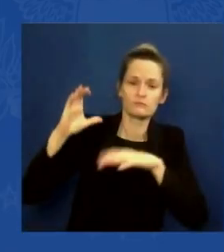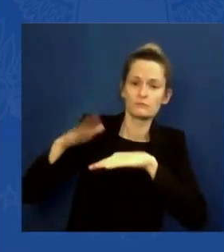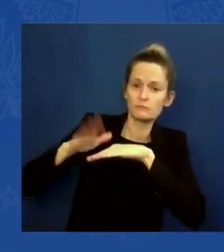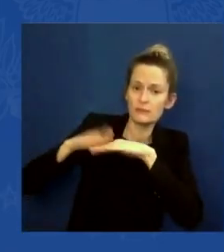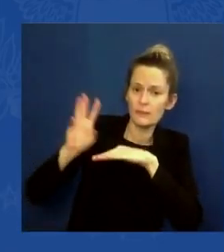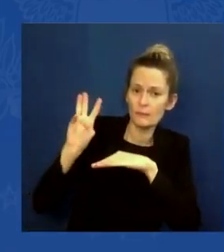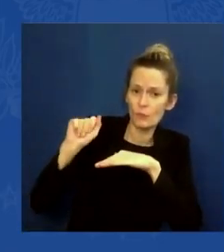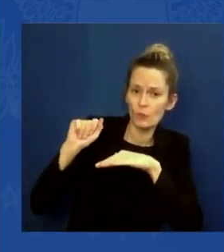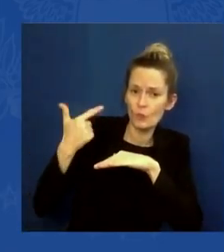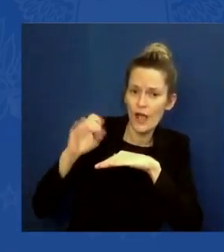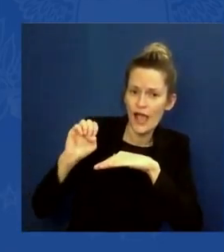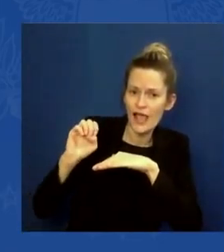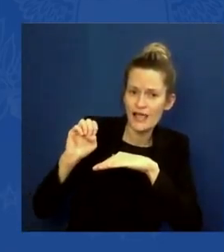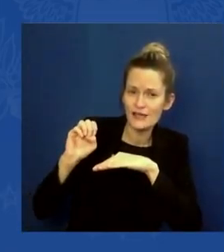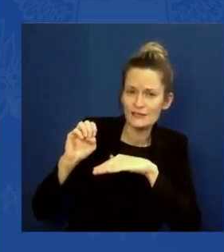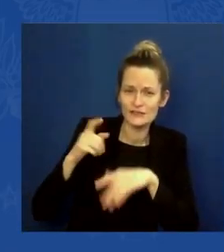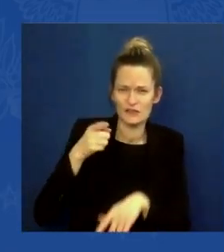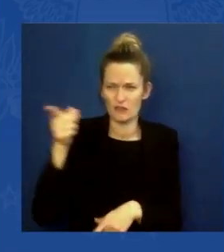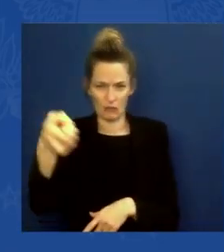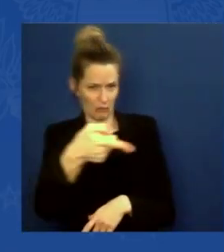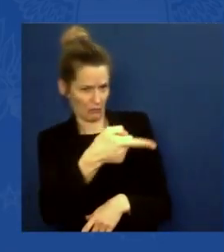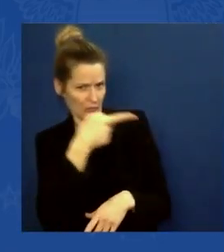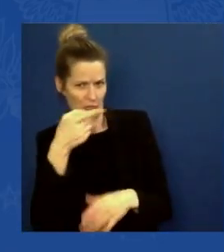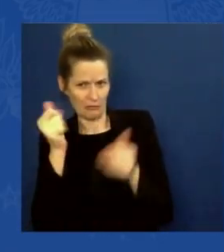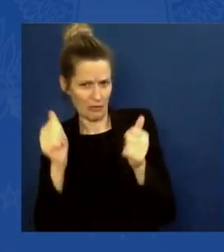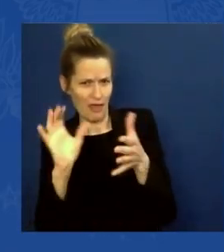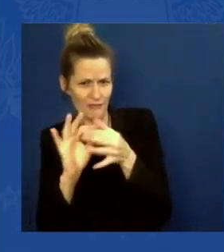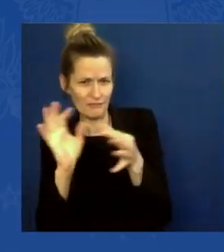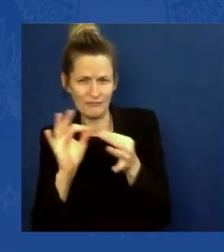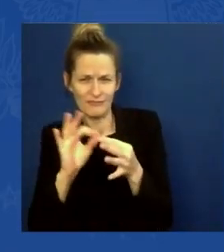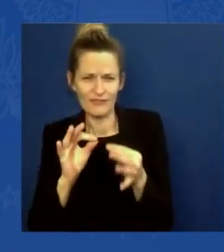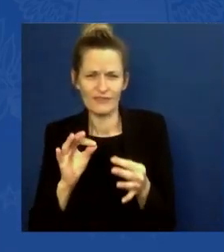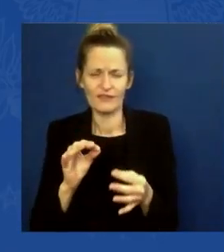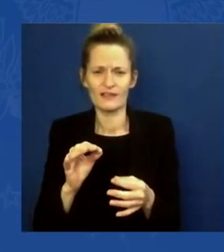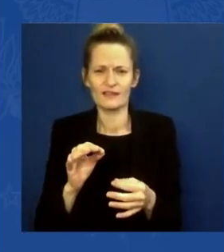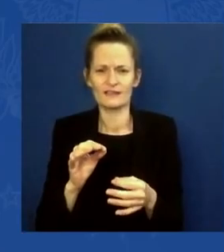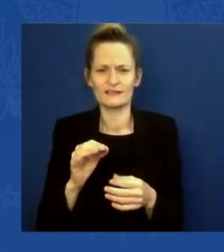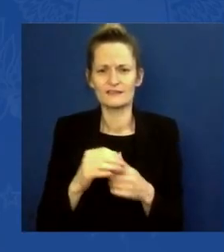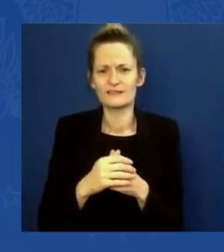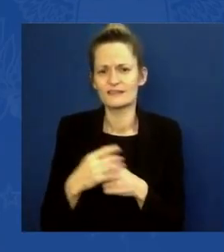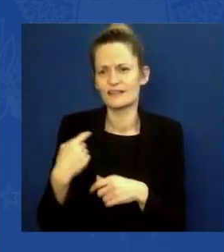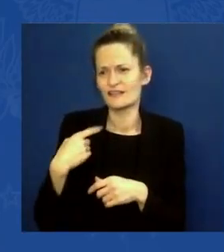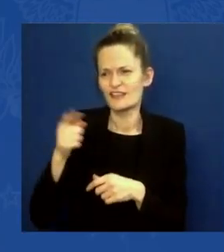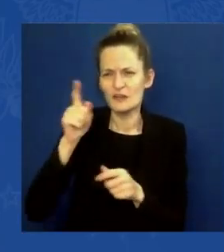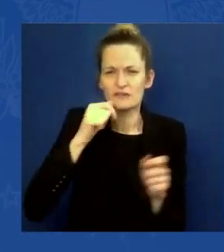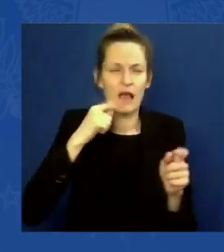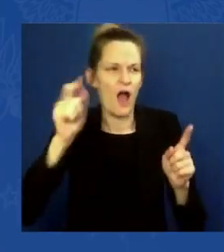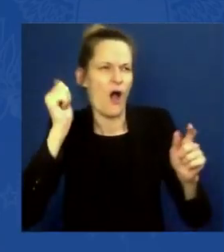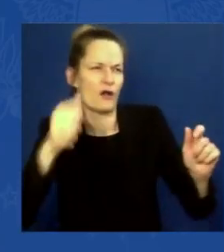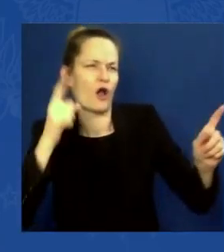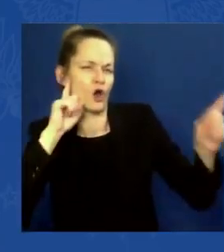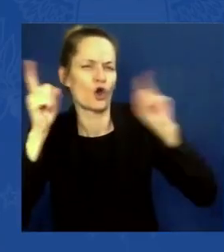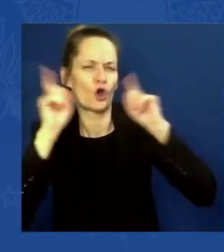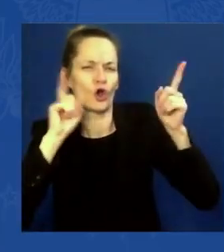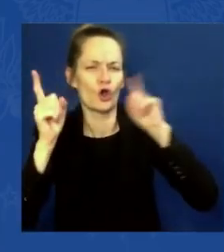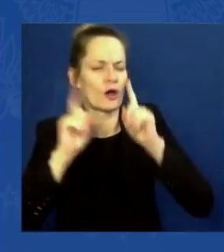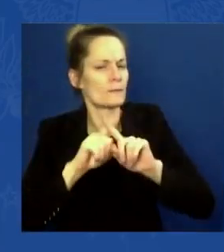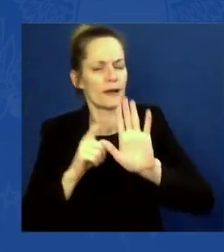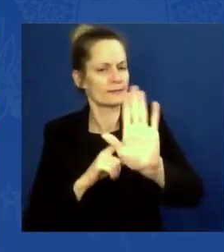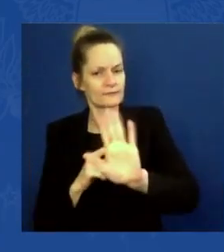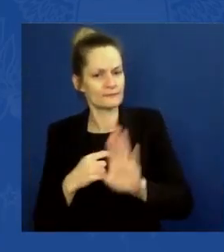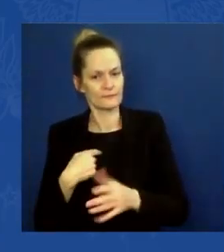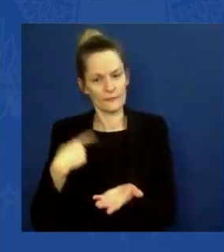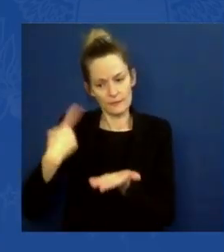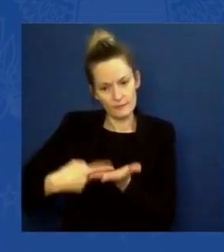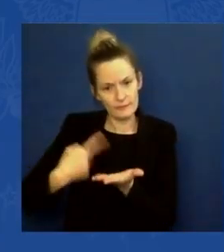You know, I'm talking about union jobs, not $15, $20 an hour, $45, $50 an hour